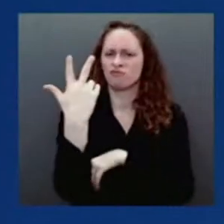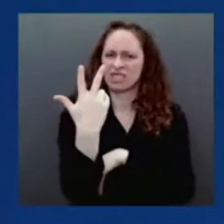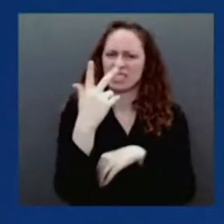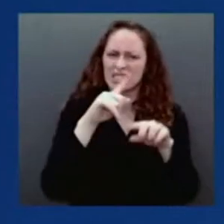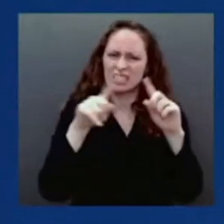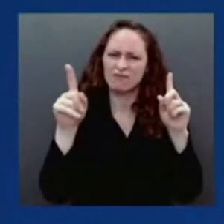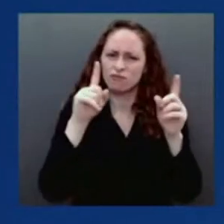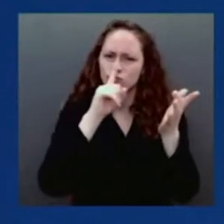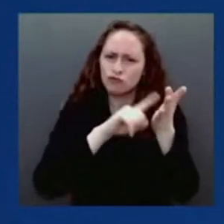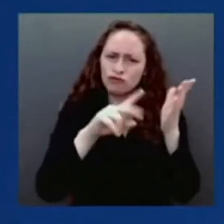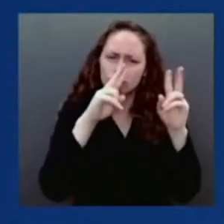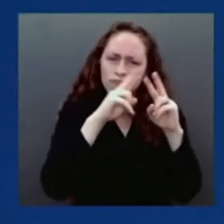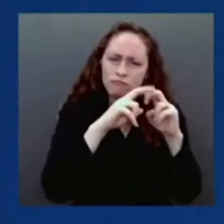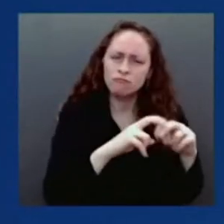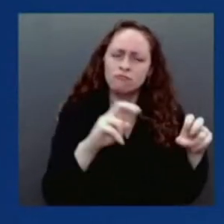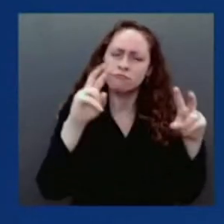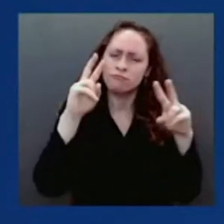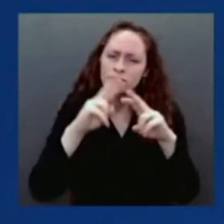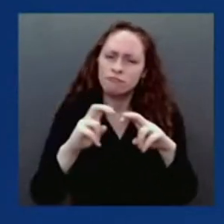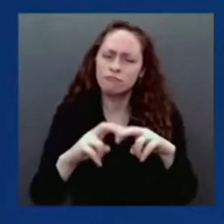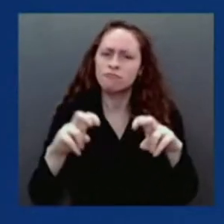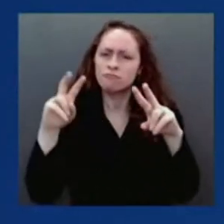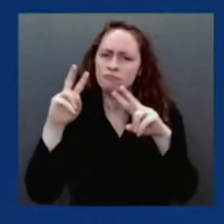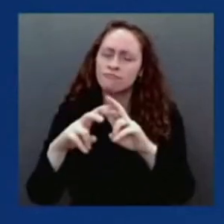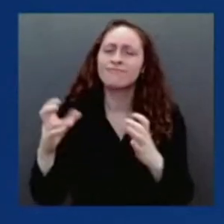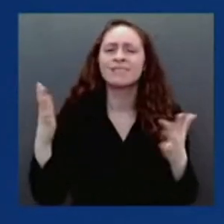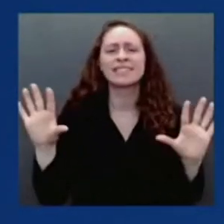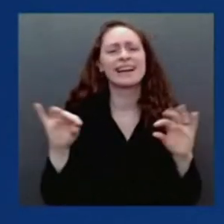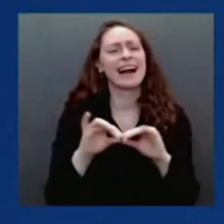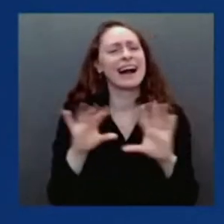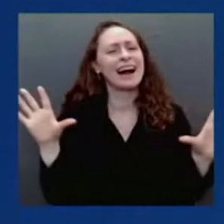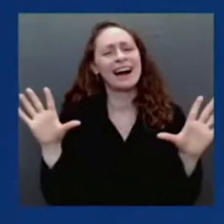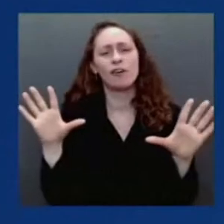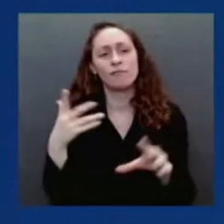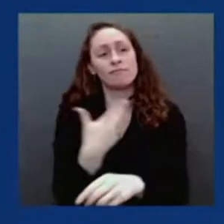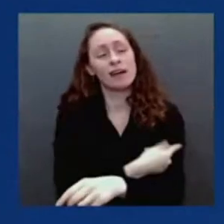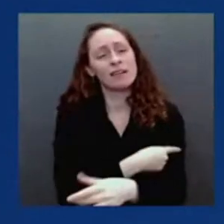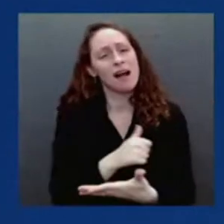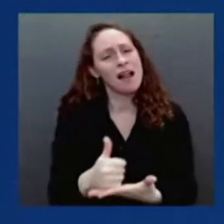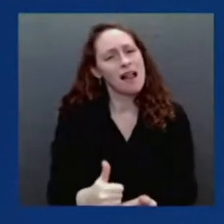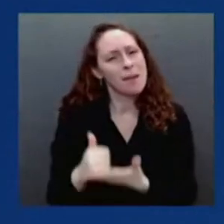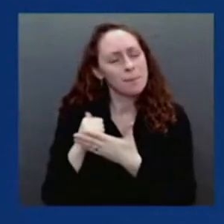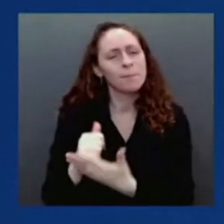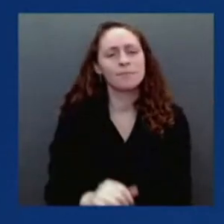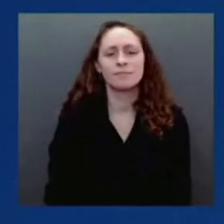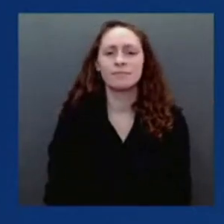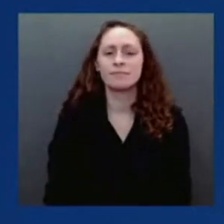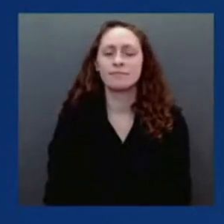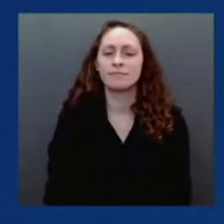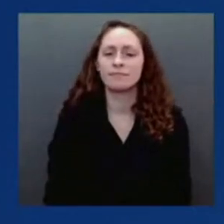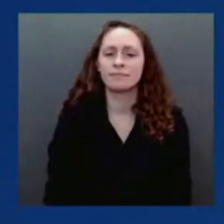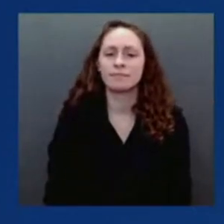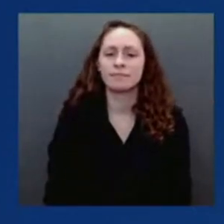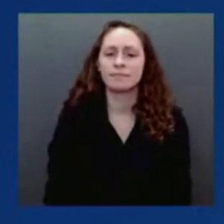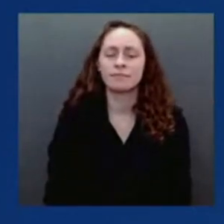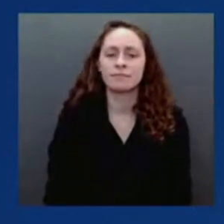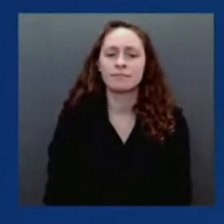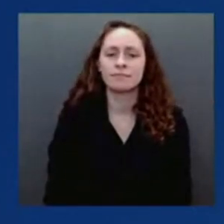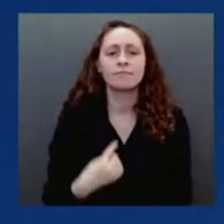remain up to date on CDC's recommended COVID-19 vaccinations.